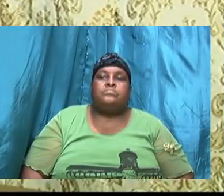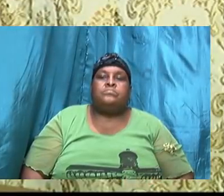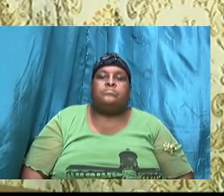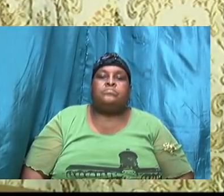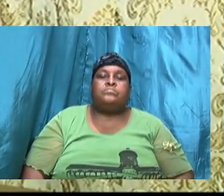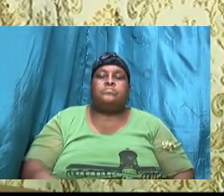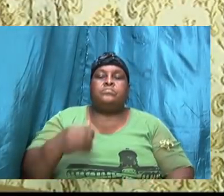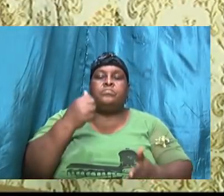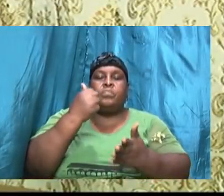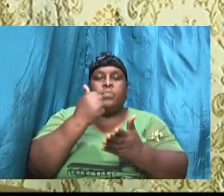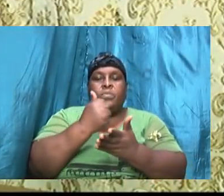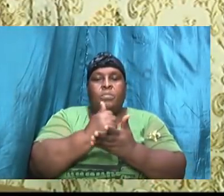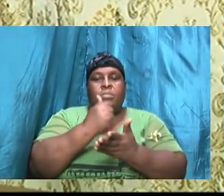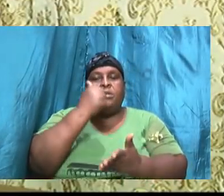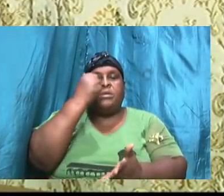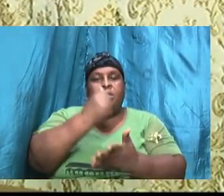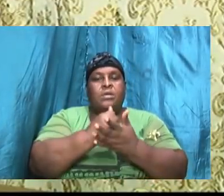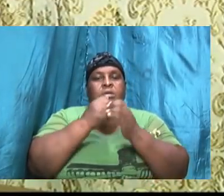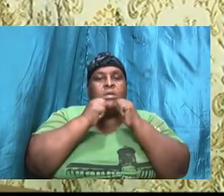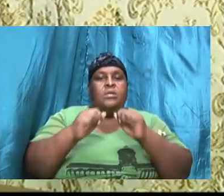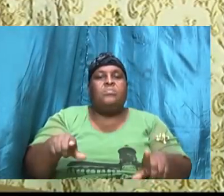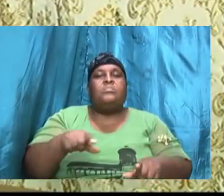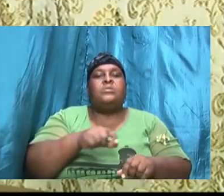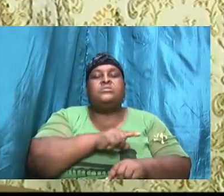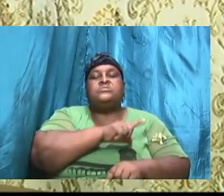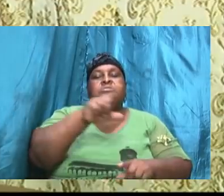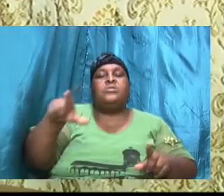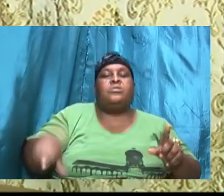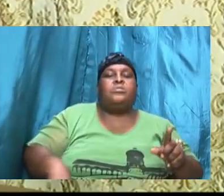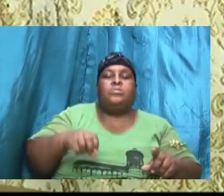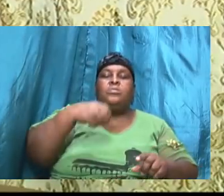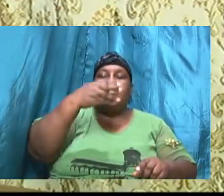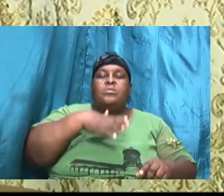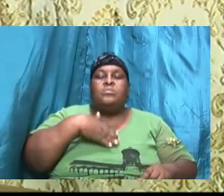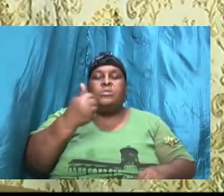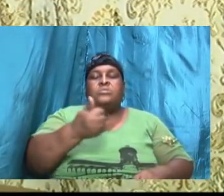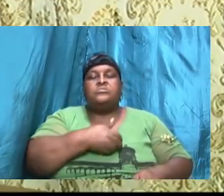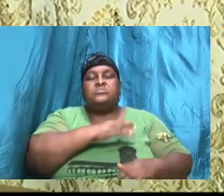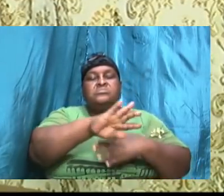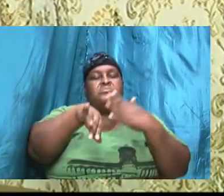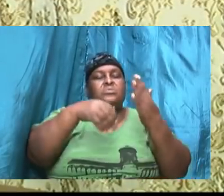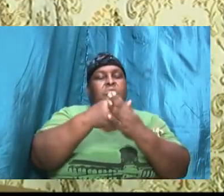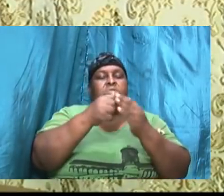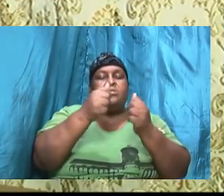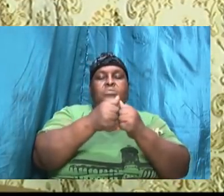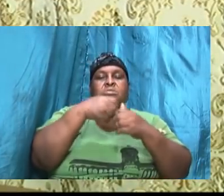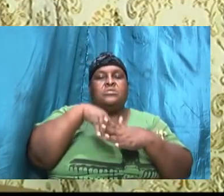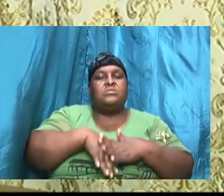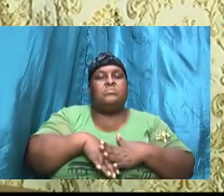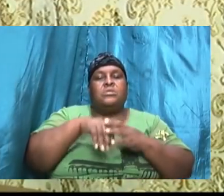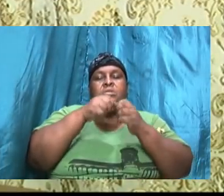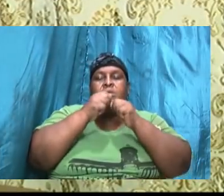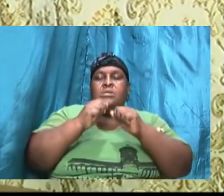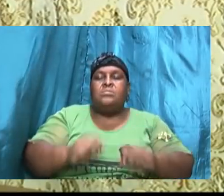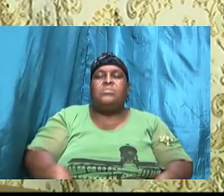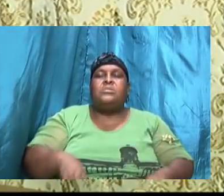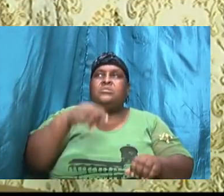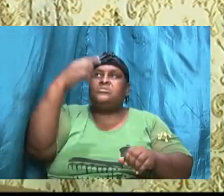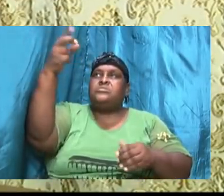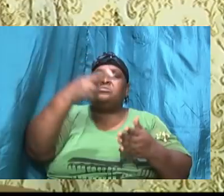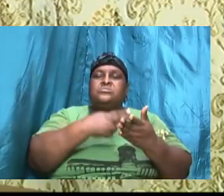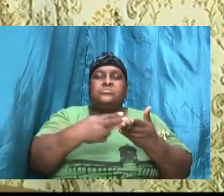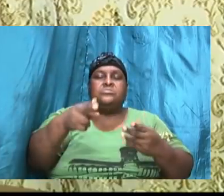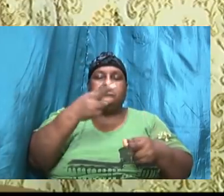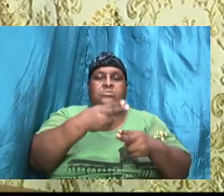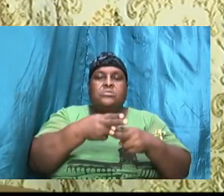Amen. Amen. Bless the Lord, O my soul, and all that is within me. Bless His